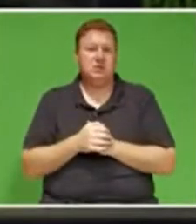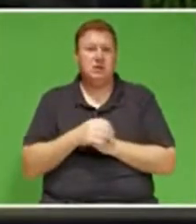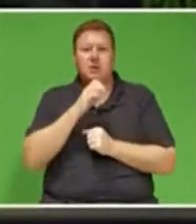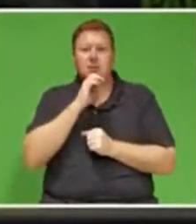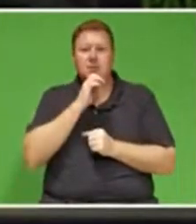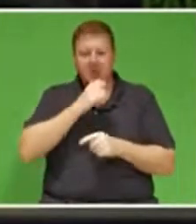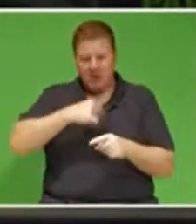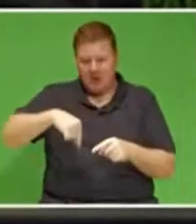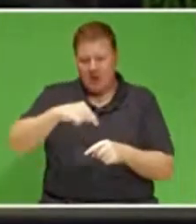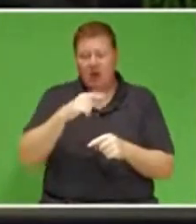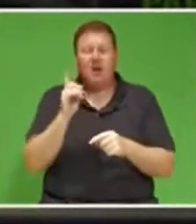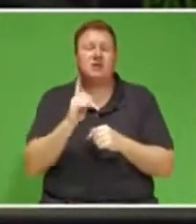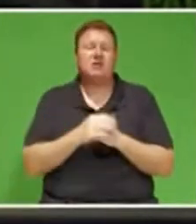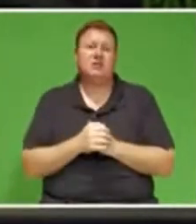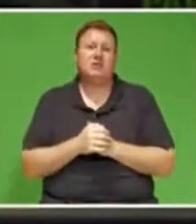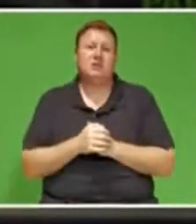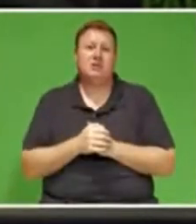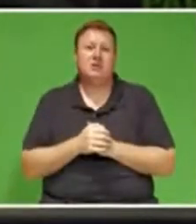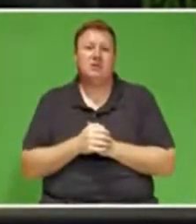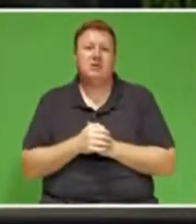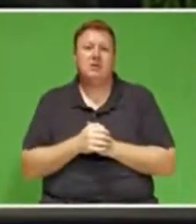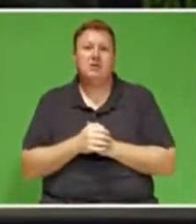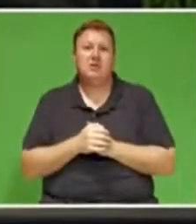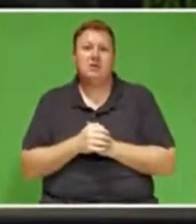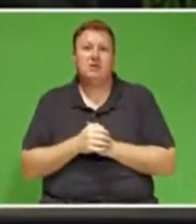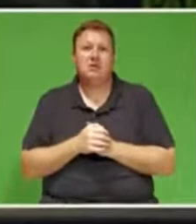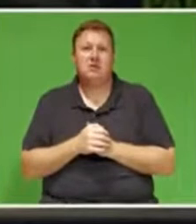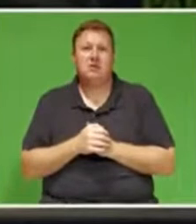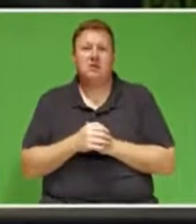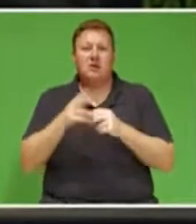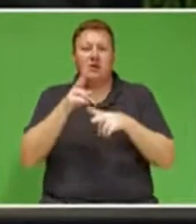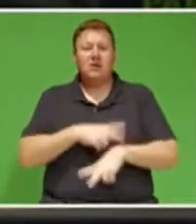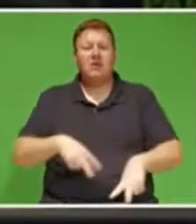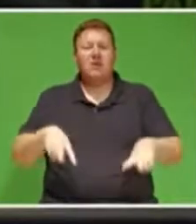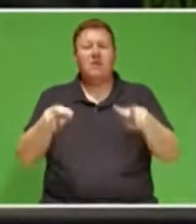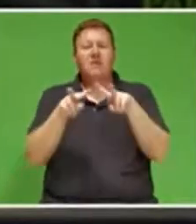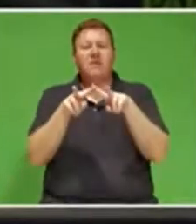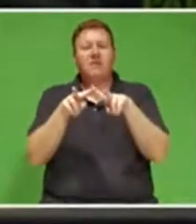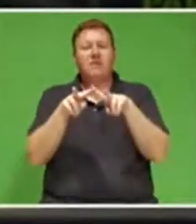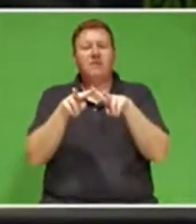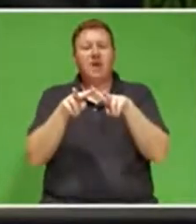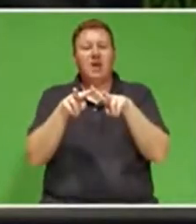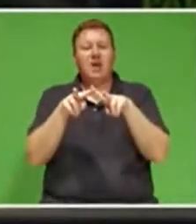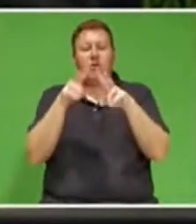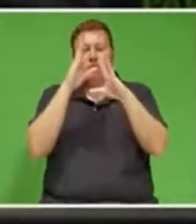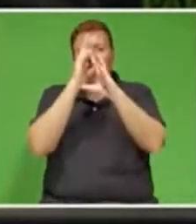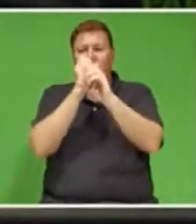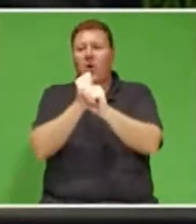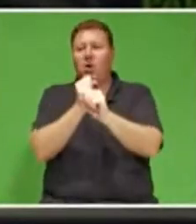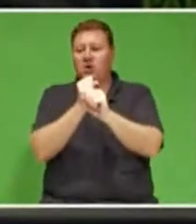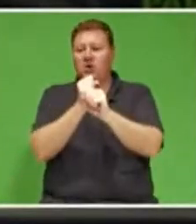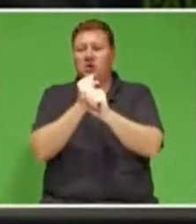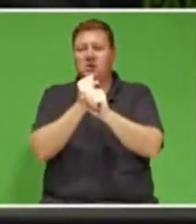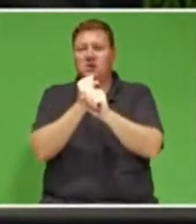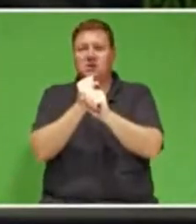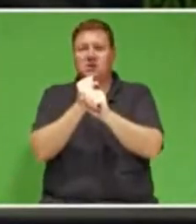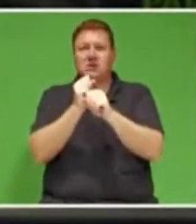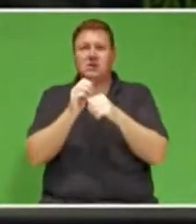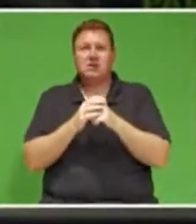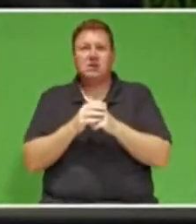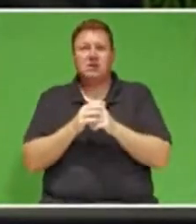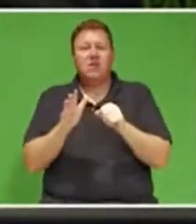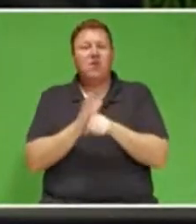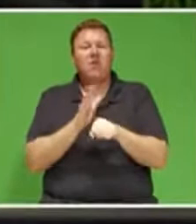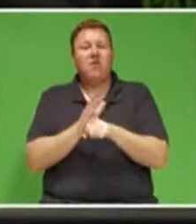To live up to these values, to fulfill this bold vision in our constitution, we must honor